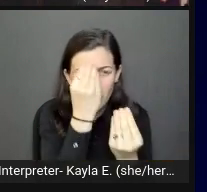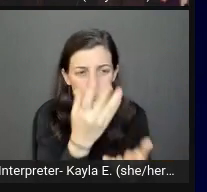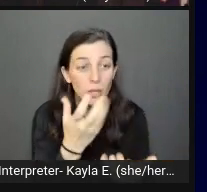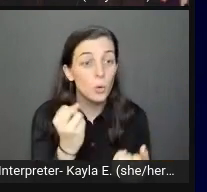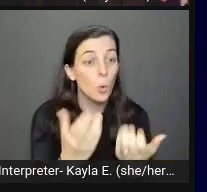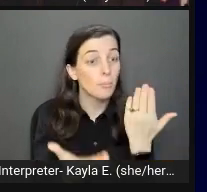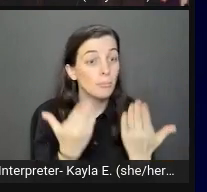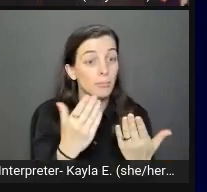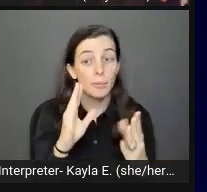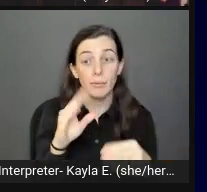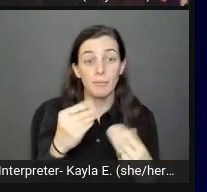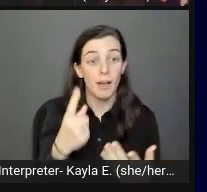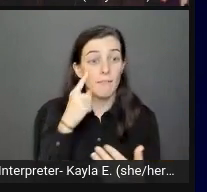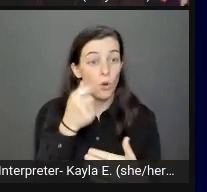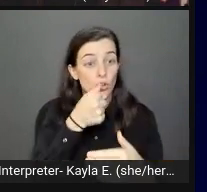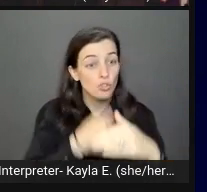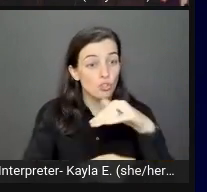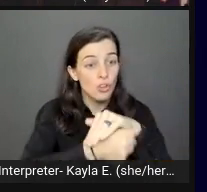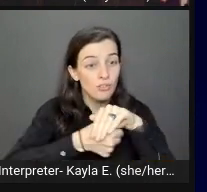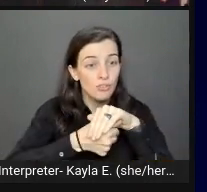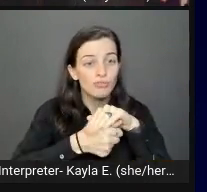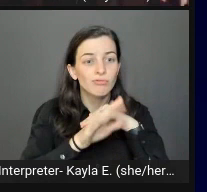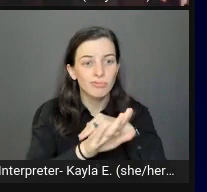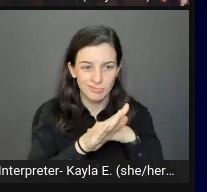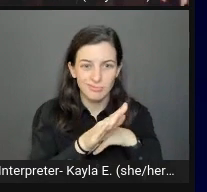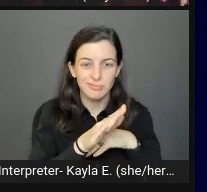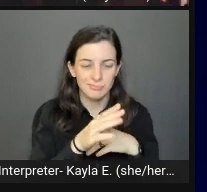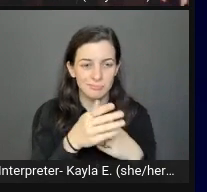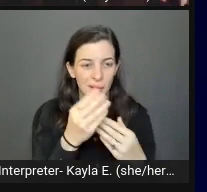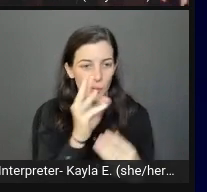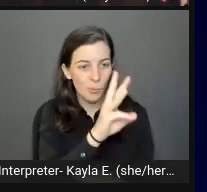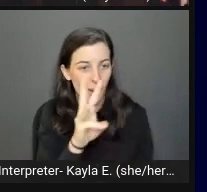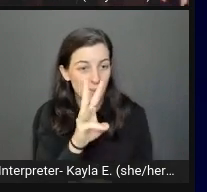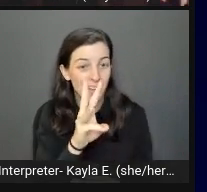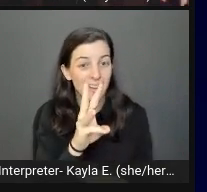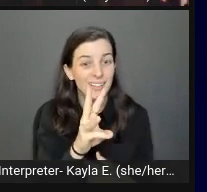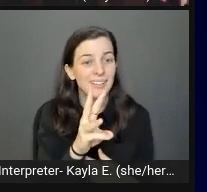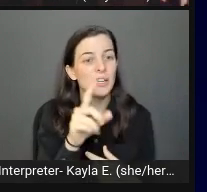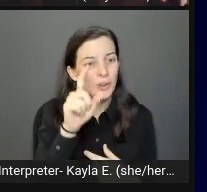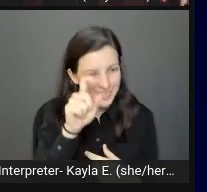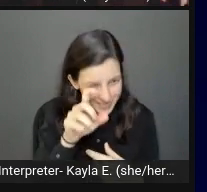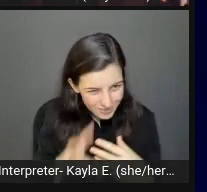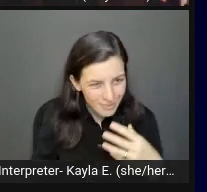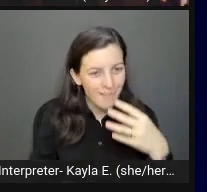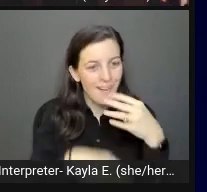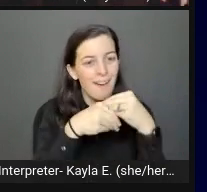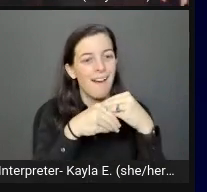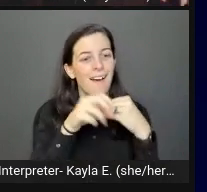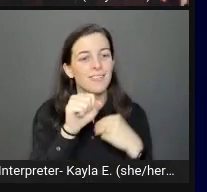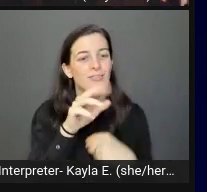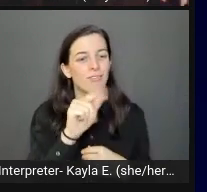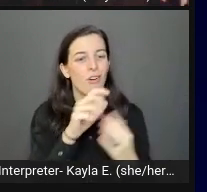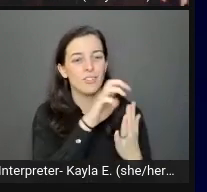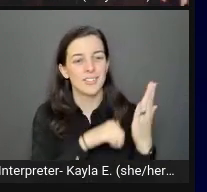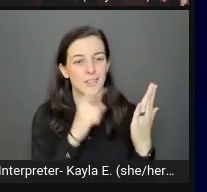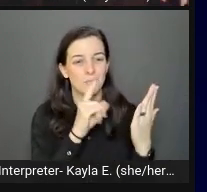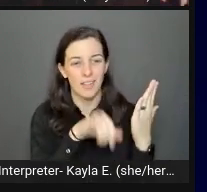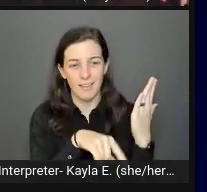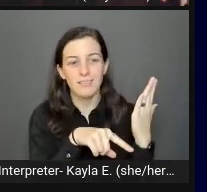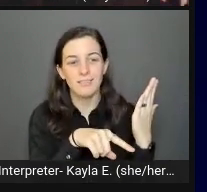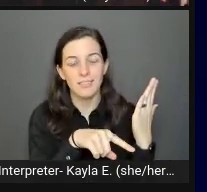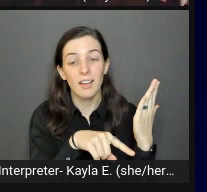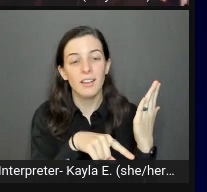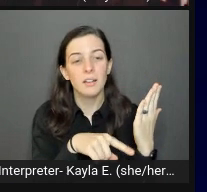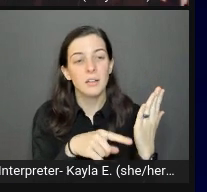This image is intended to add something to the site. It needs alt text. Additionally, an image like this would probably